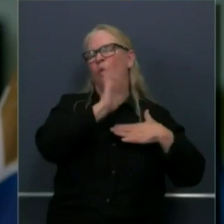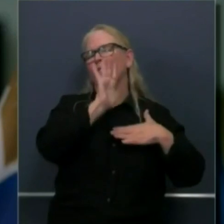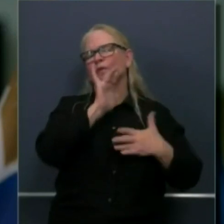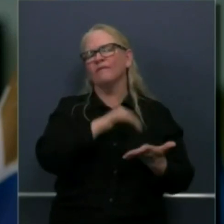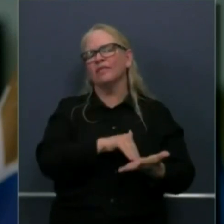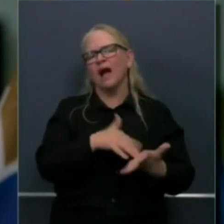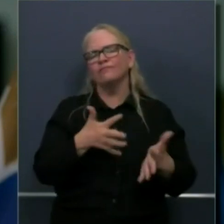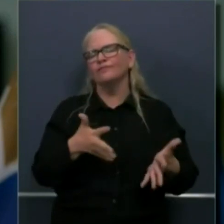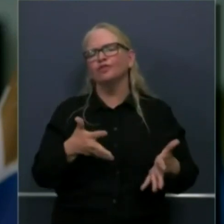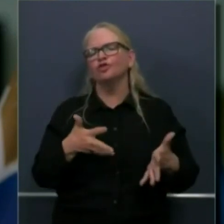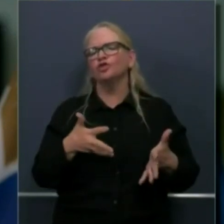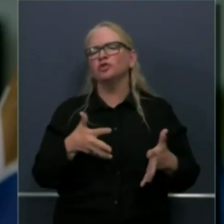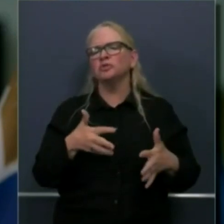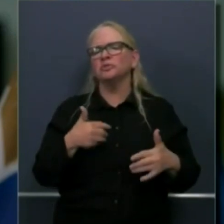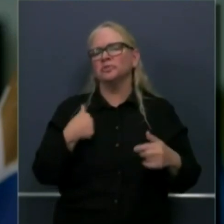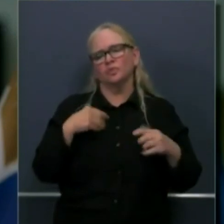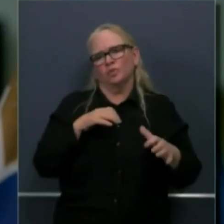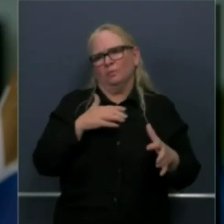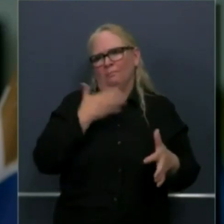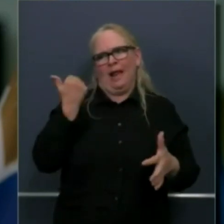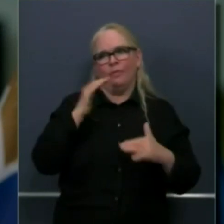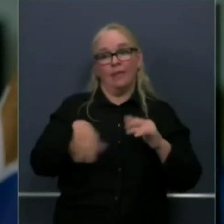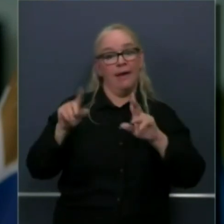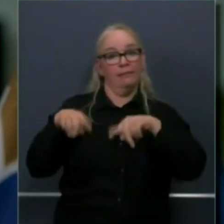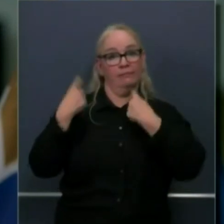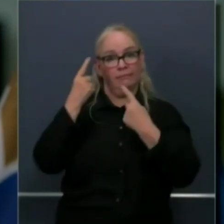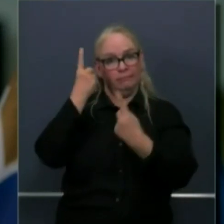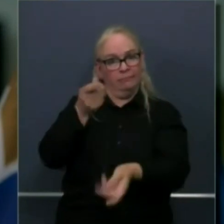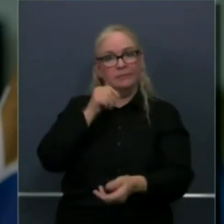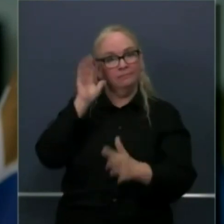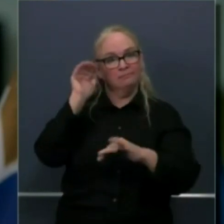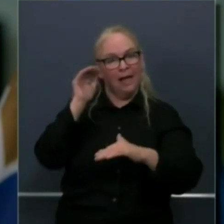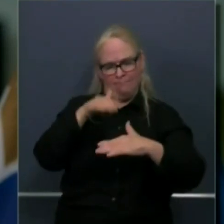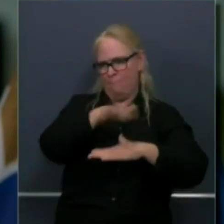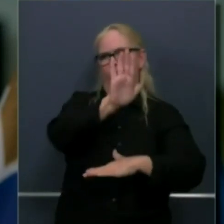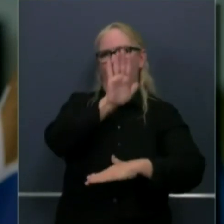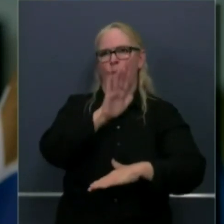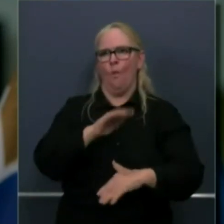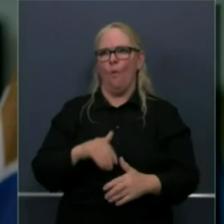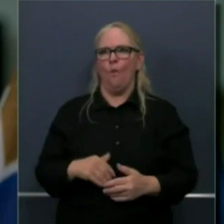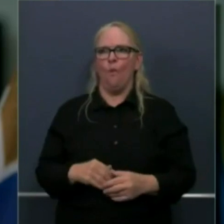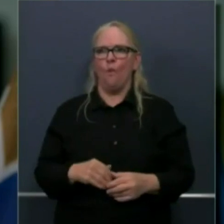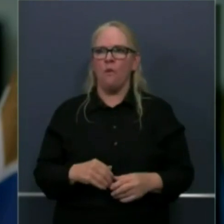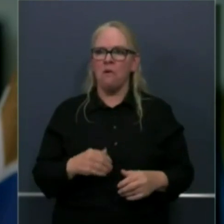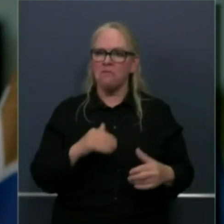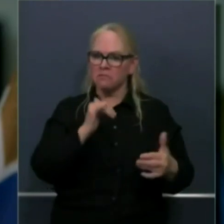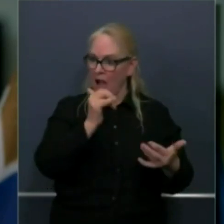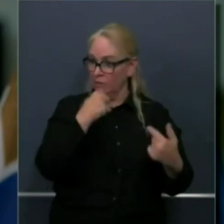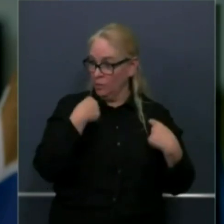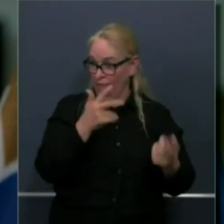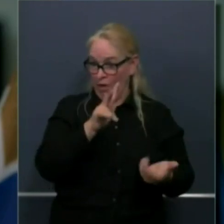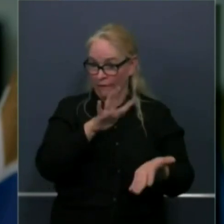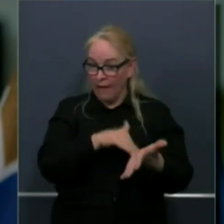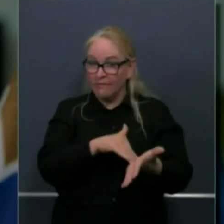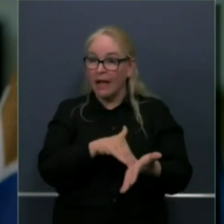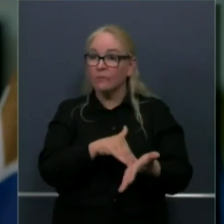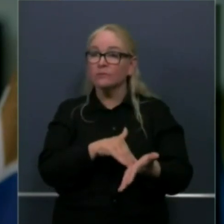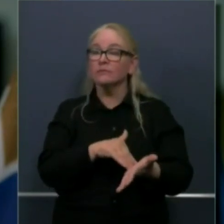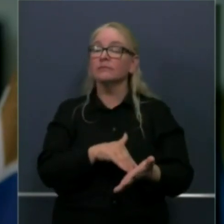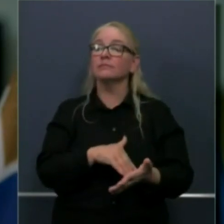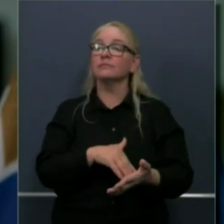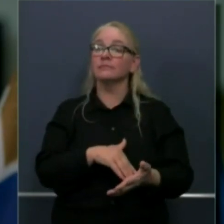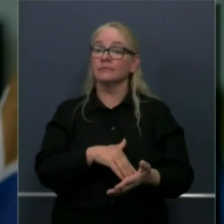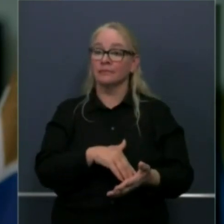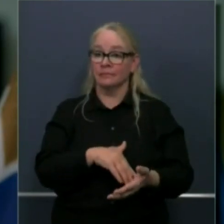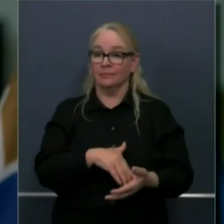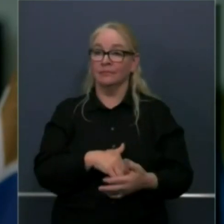even better than we projected on that ramp up at 35,000. Today we also laid out, again, a framework